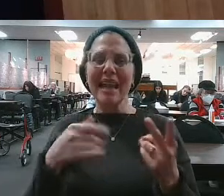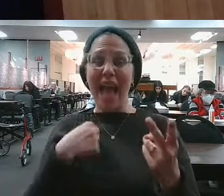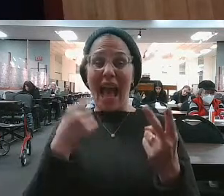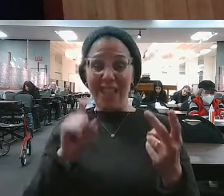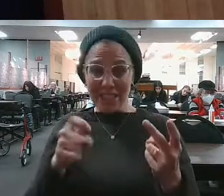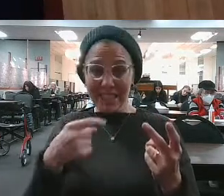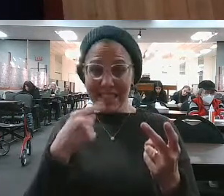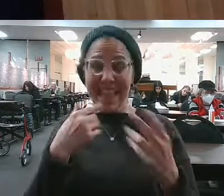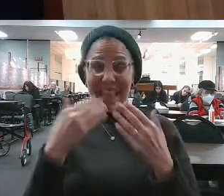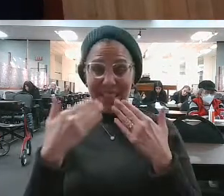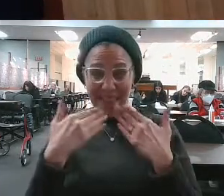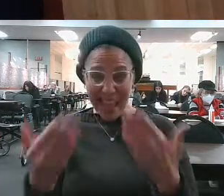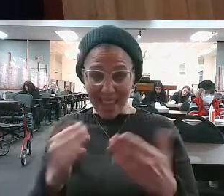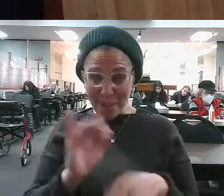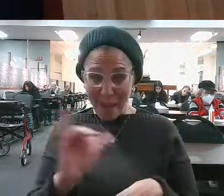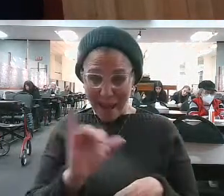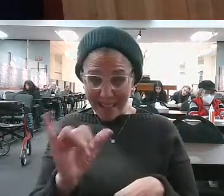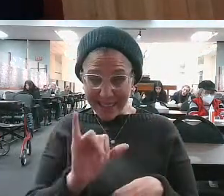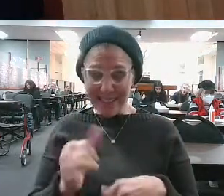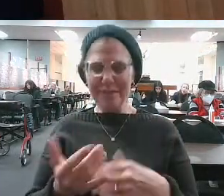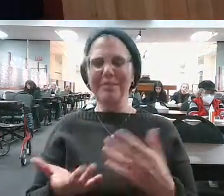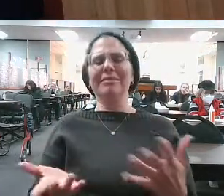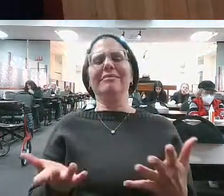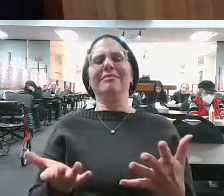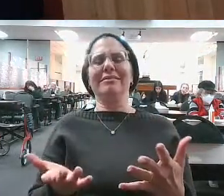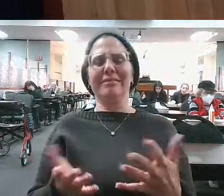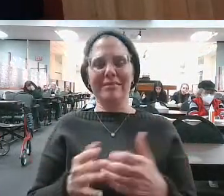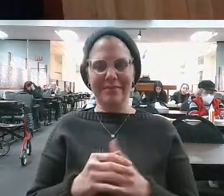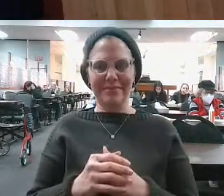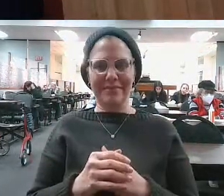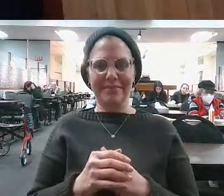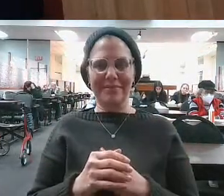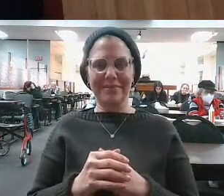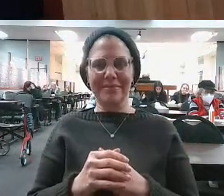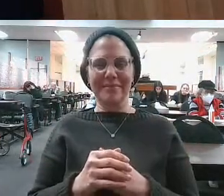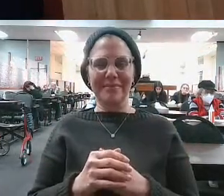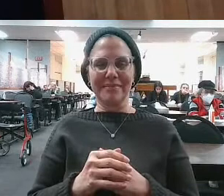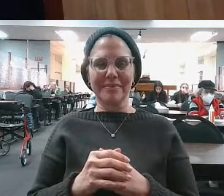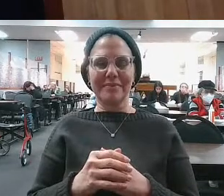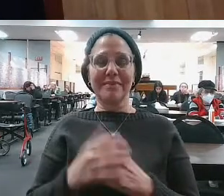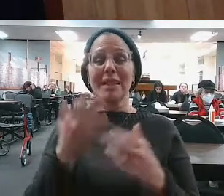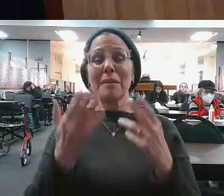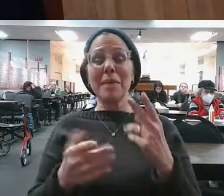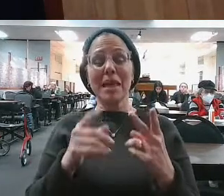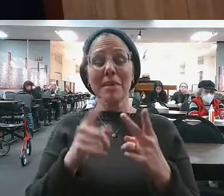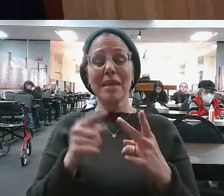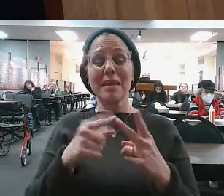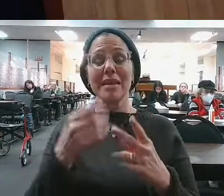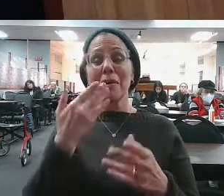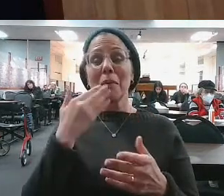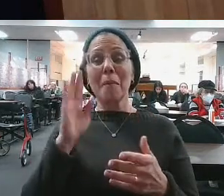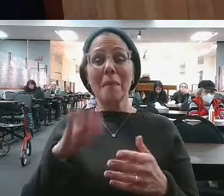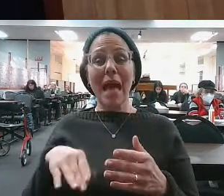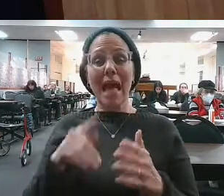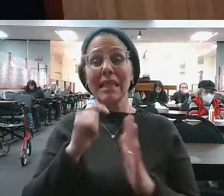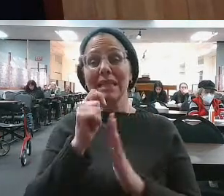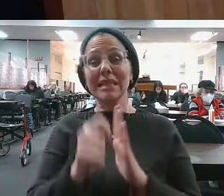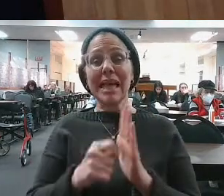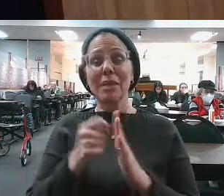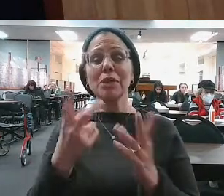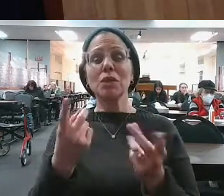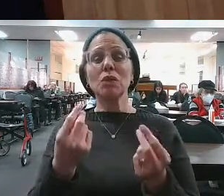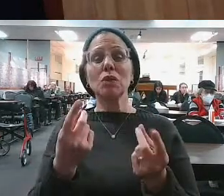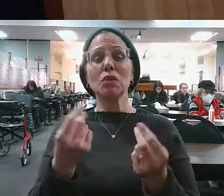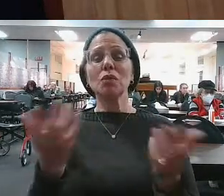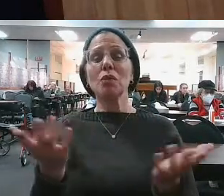Again, I'm a human being. I'm a human being. And again, what David HaMelech is saying is, Maybe in bad times, what's the job of a person in a bad